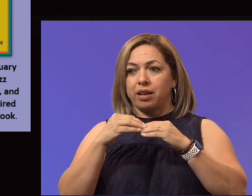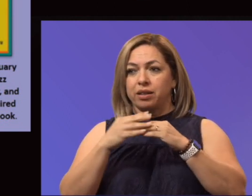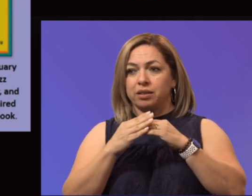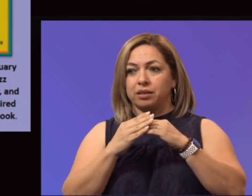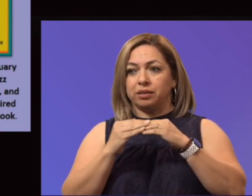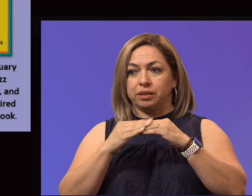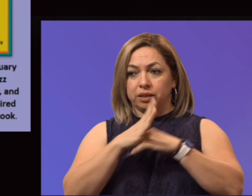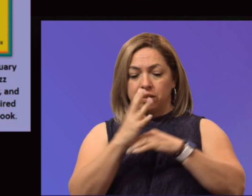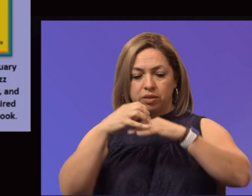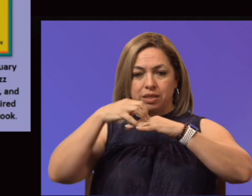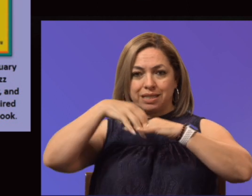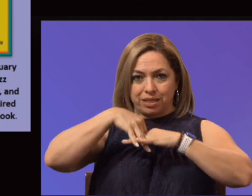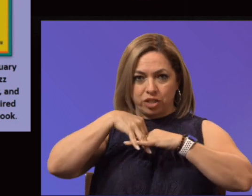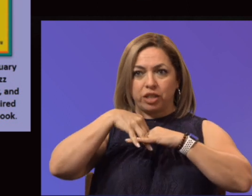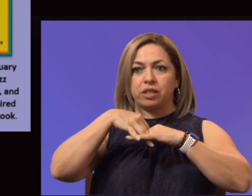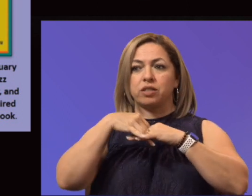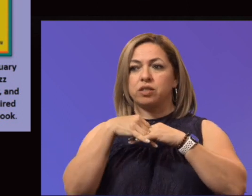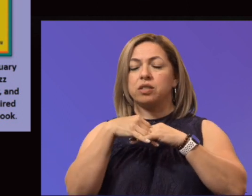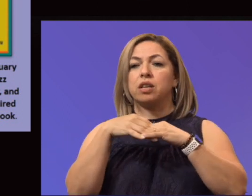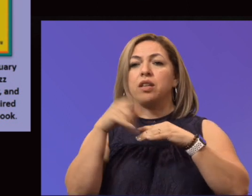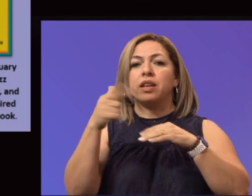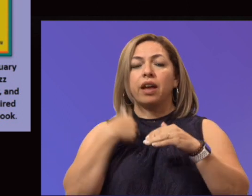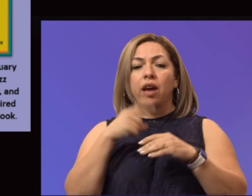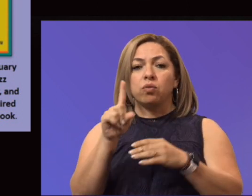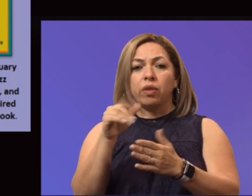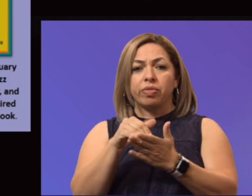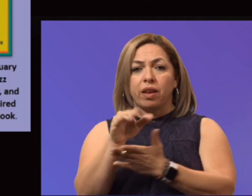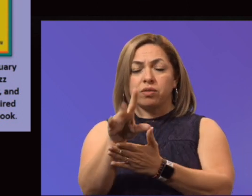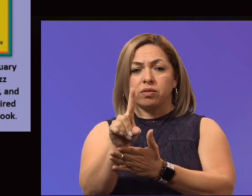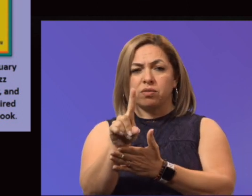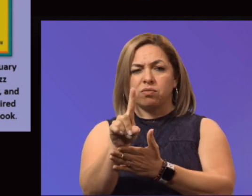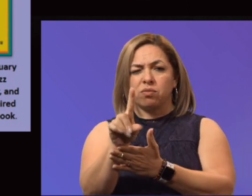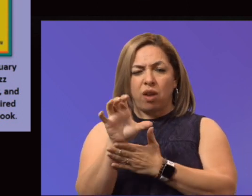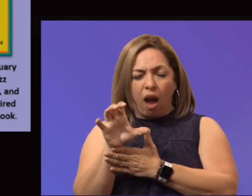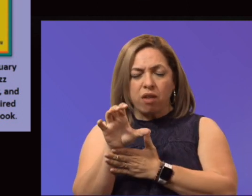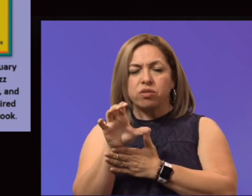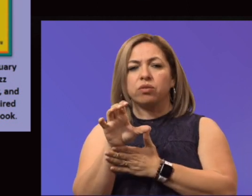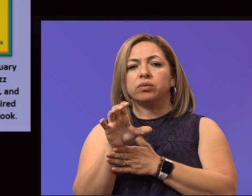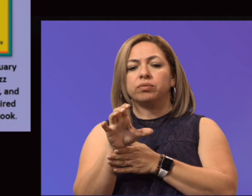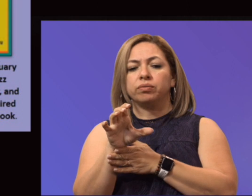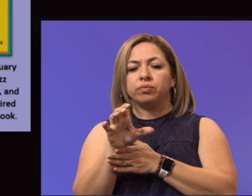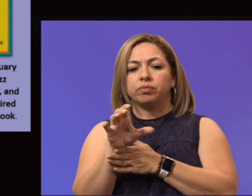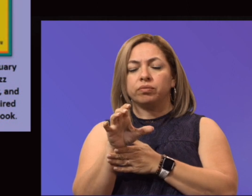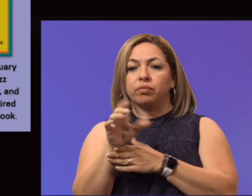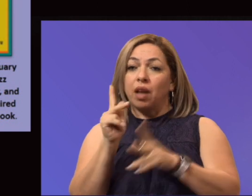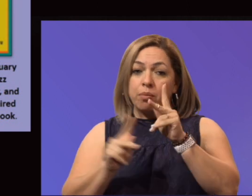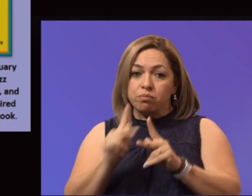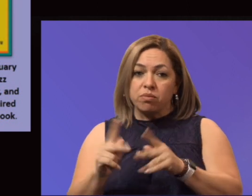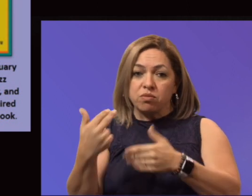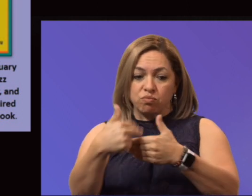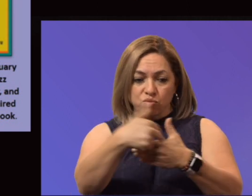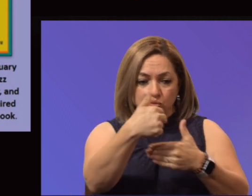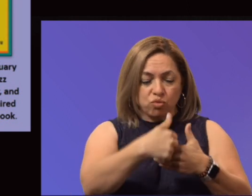of last year. had over 1,100 participants. Tejano's Against Hunger and Homelessness, that was held in